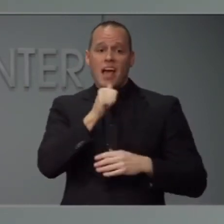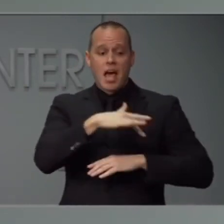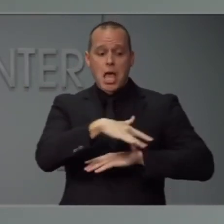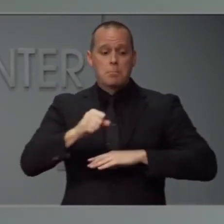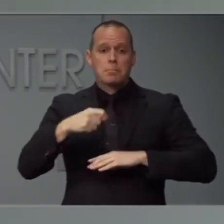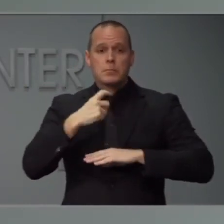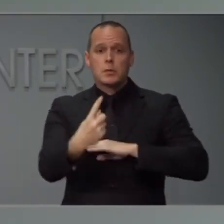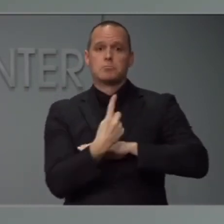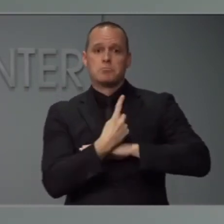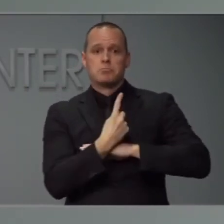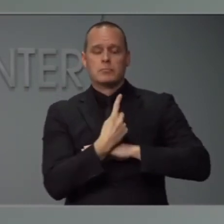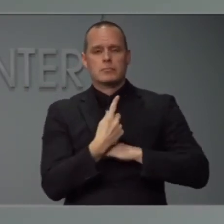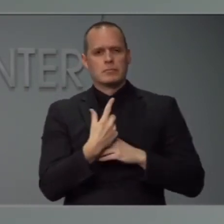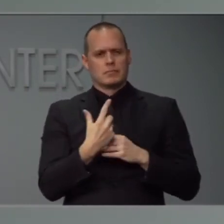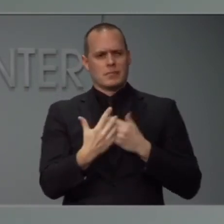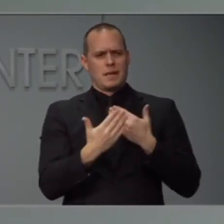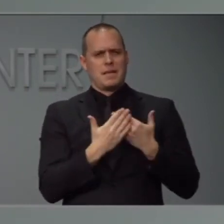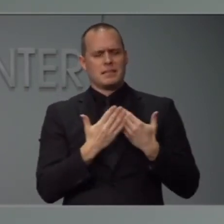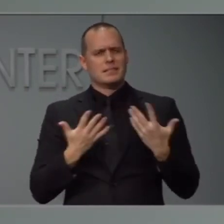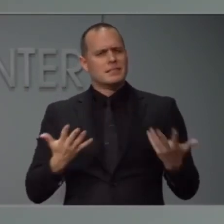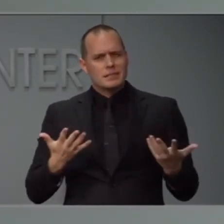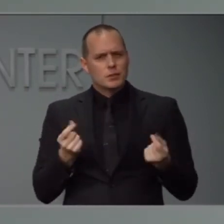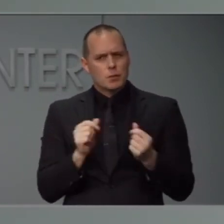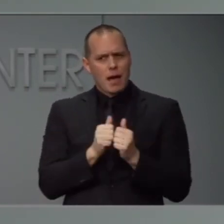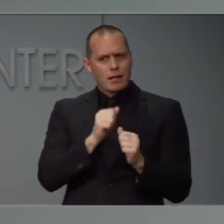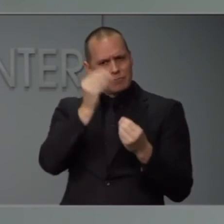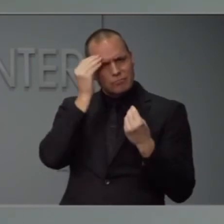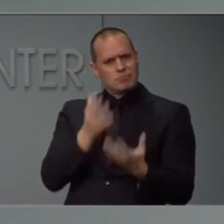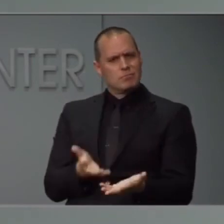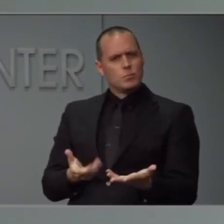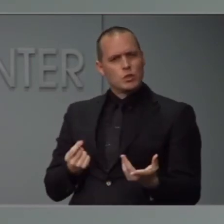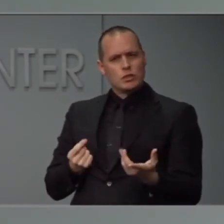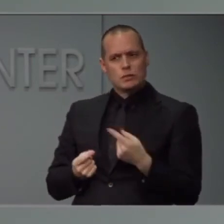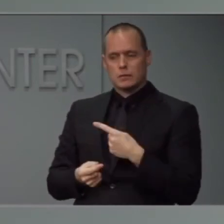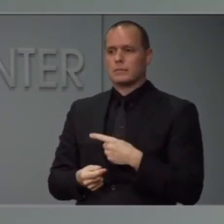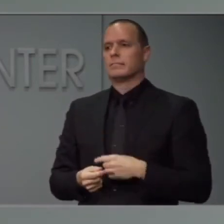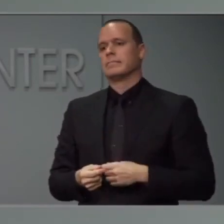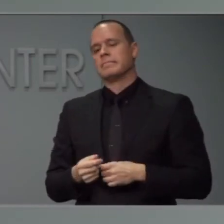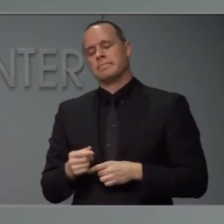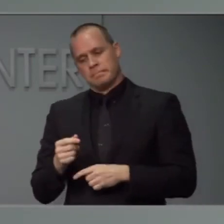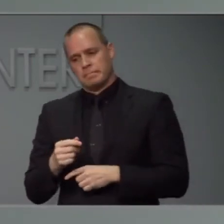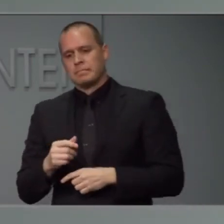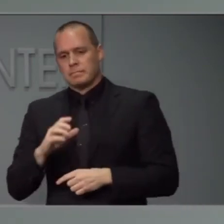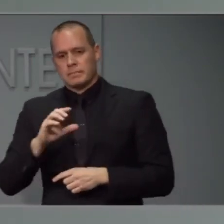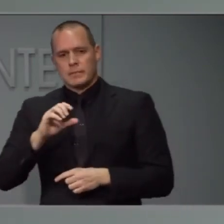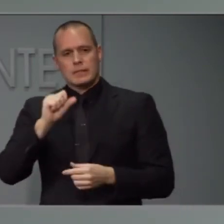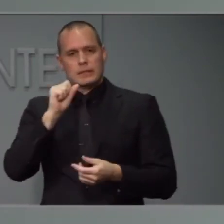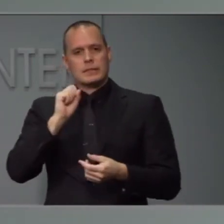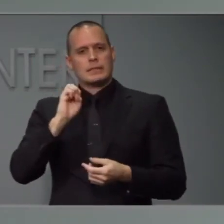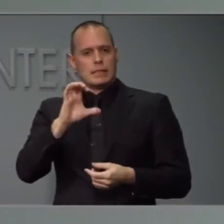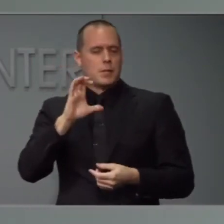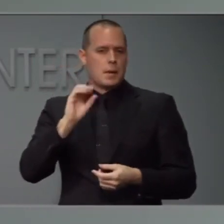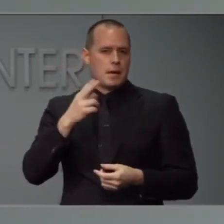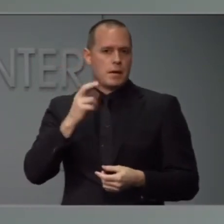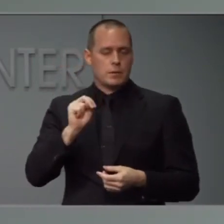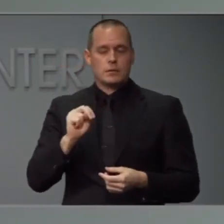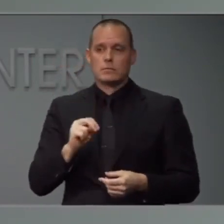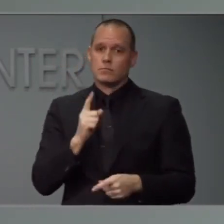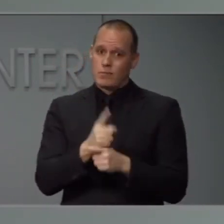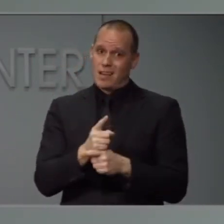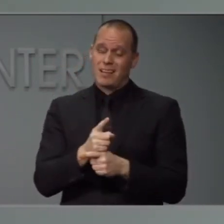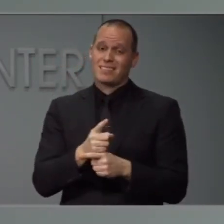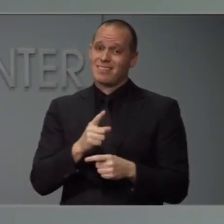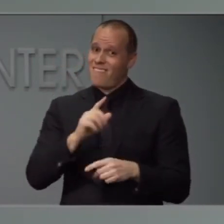Thanks for this. Look, we're asking everyone to basically change their lives overnight. And so this is very hard. And so we